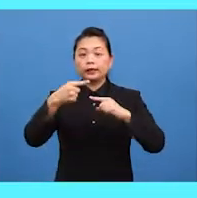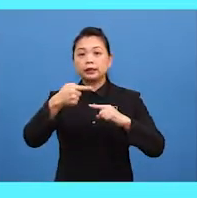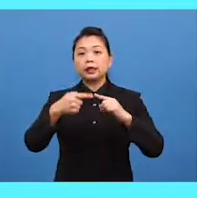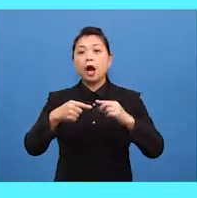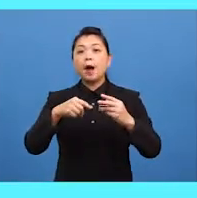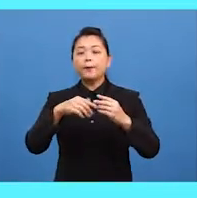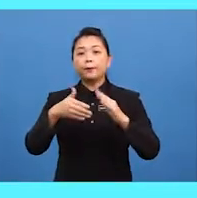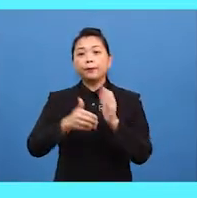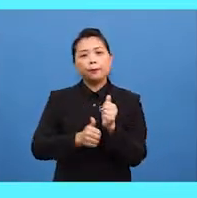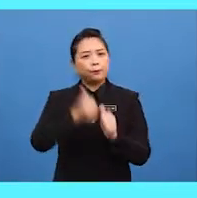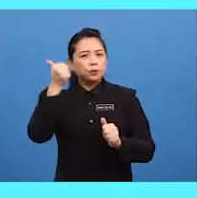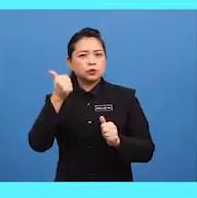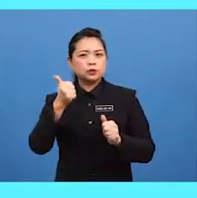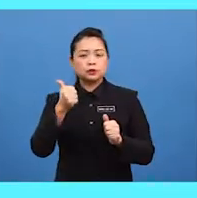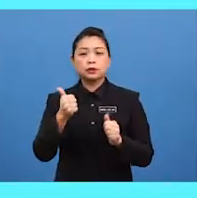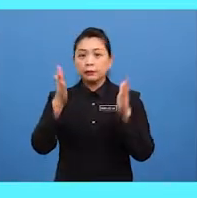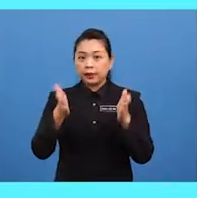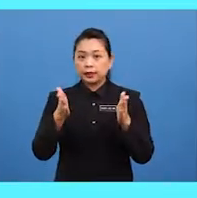are free to come